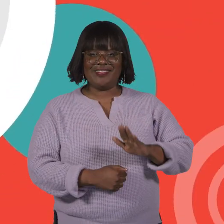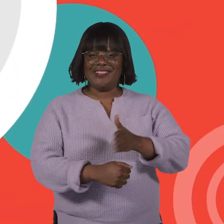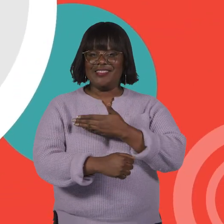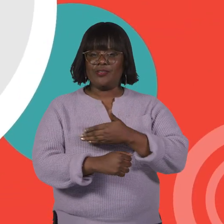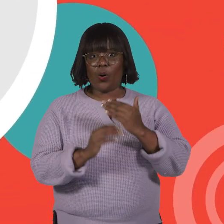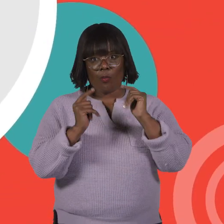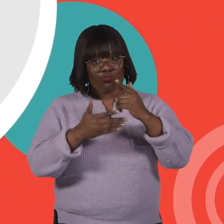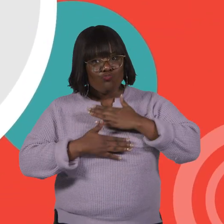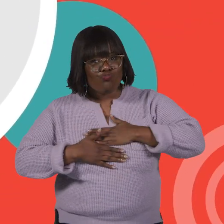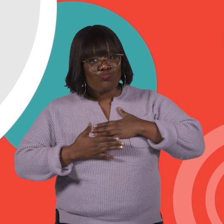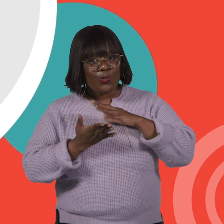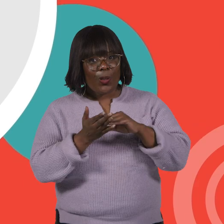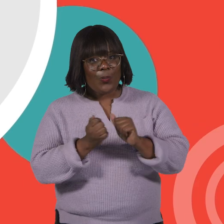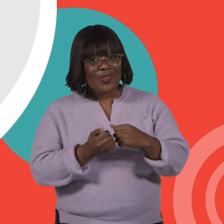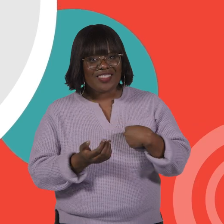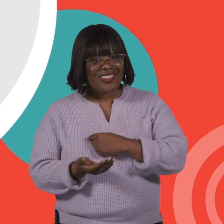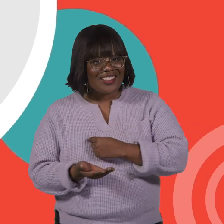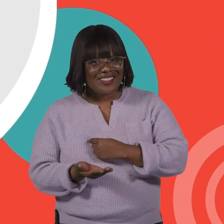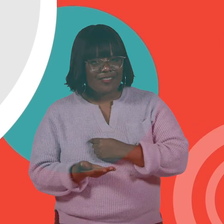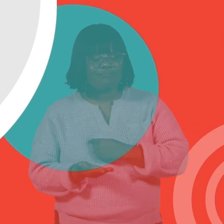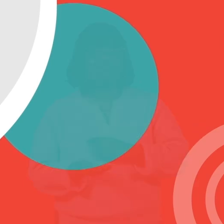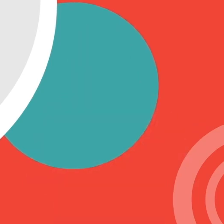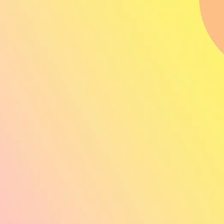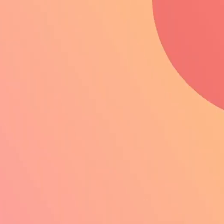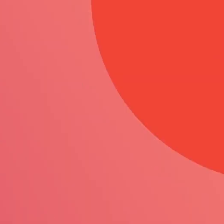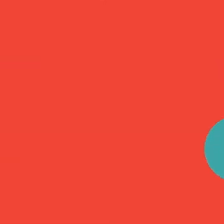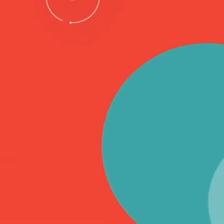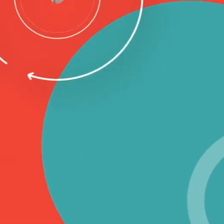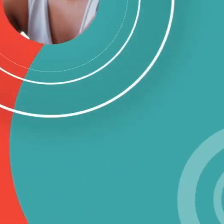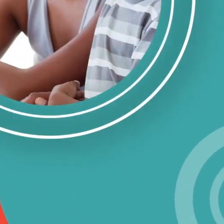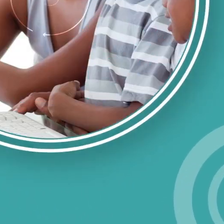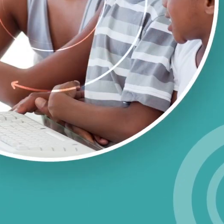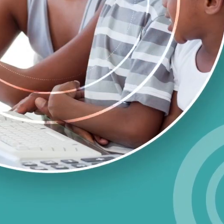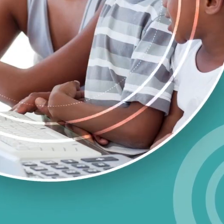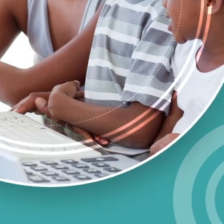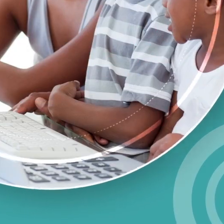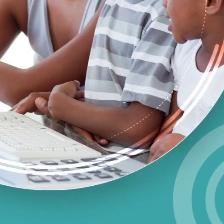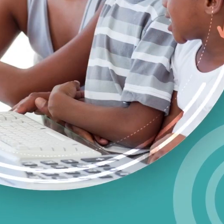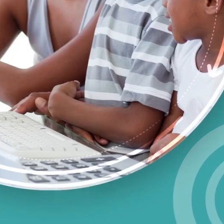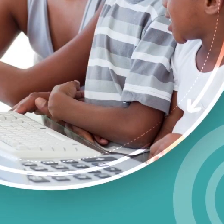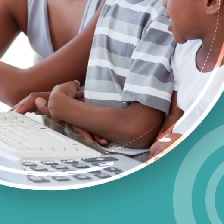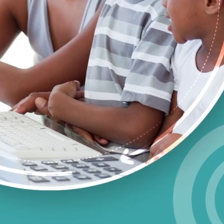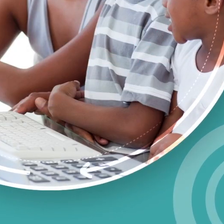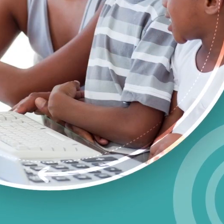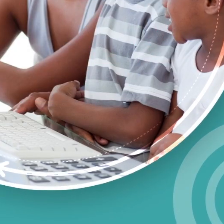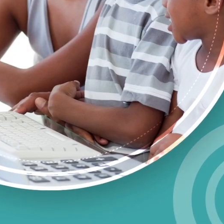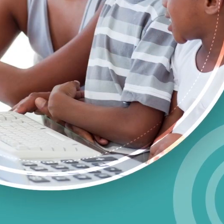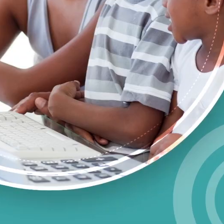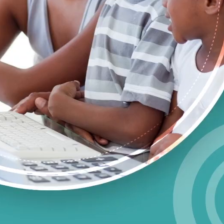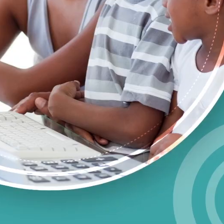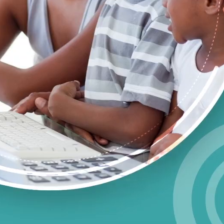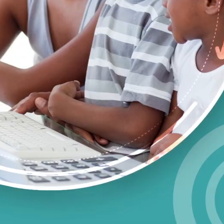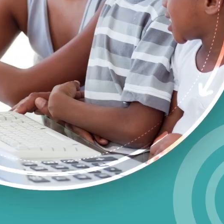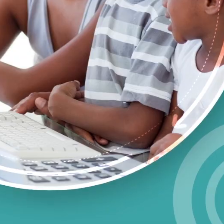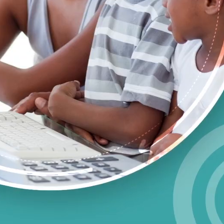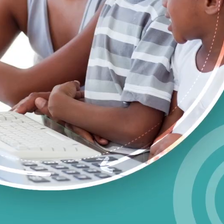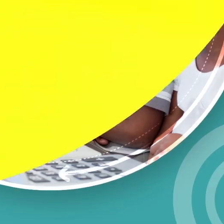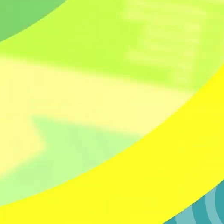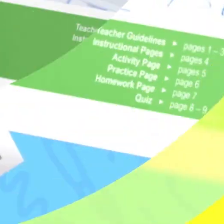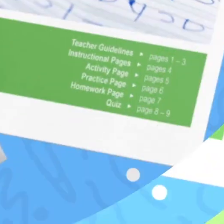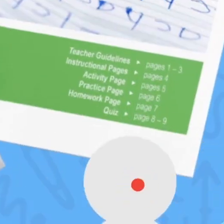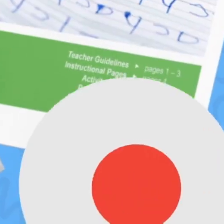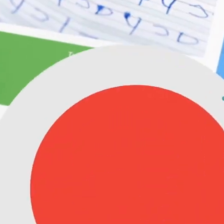Hope you had fun learning with us. Visit us at learnbright.org for thousands of free